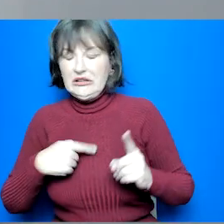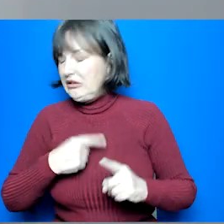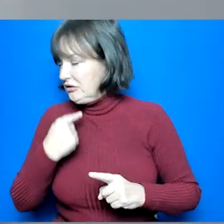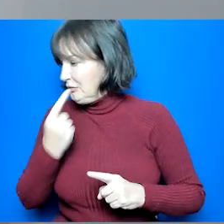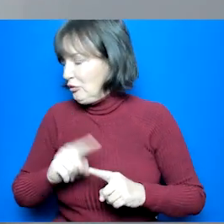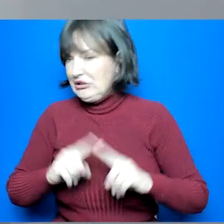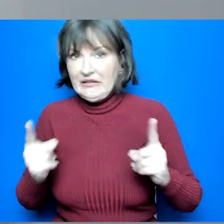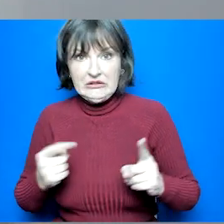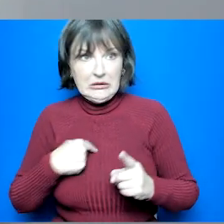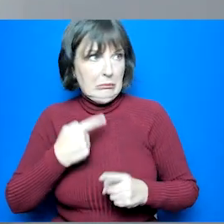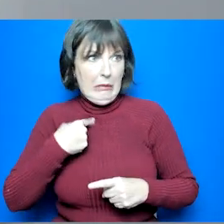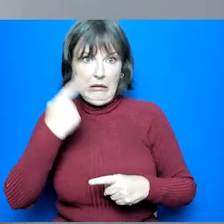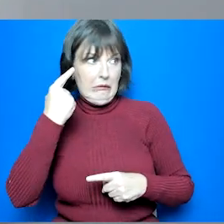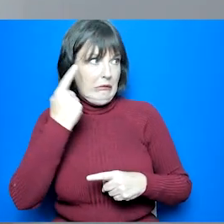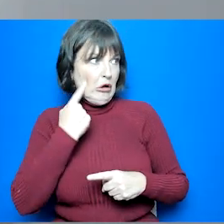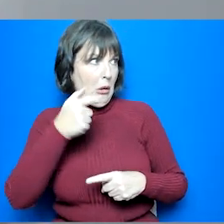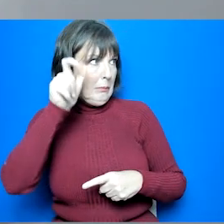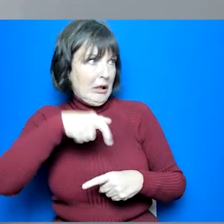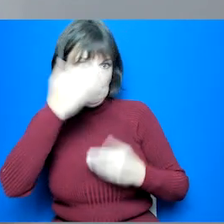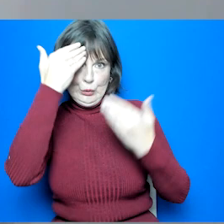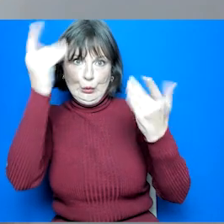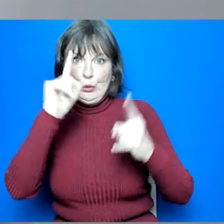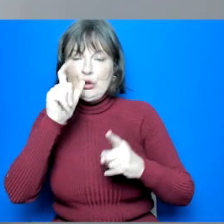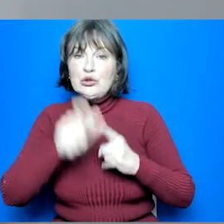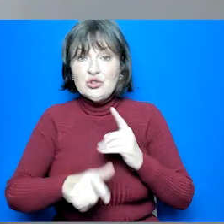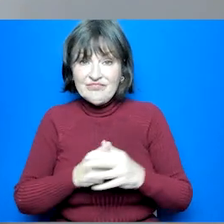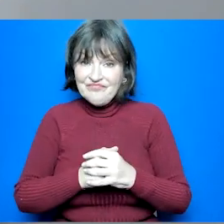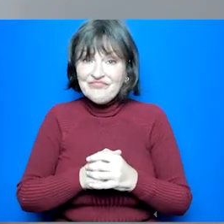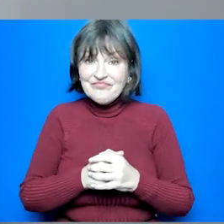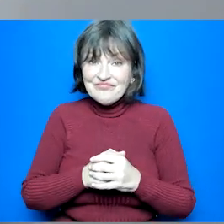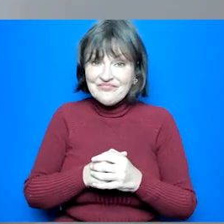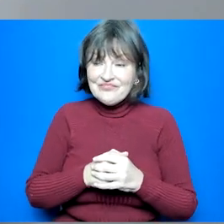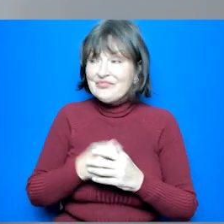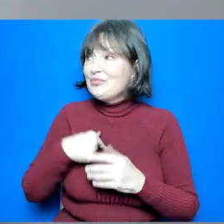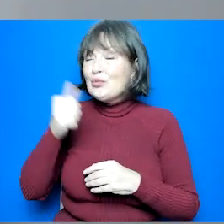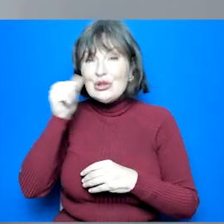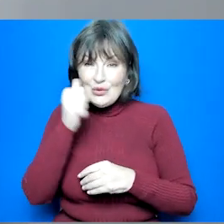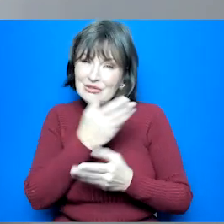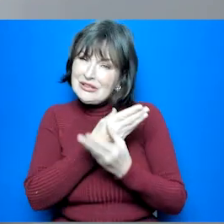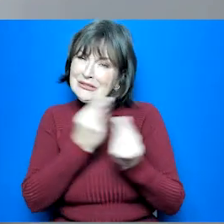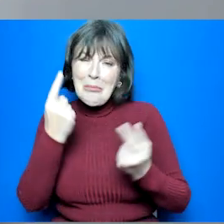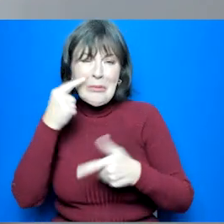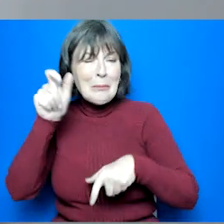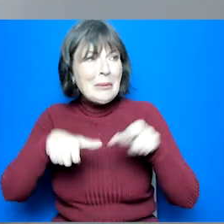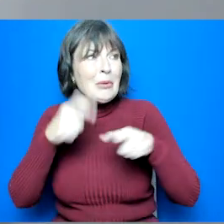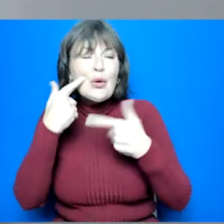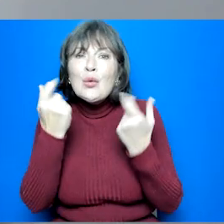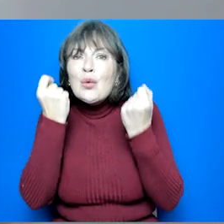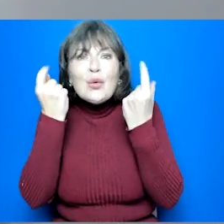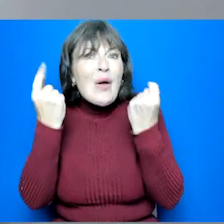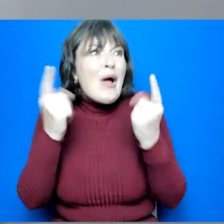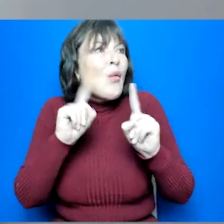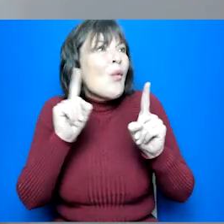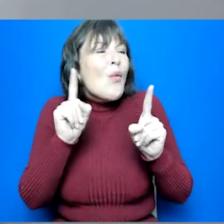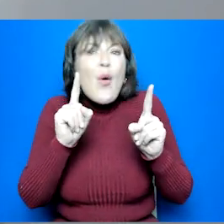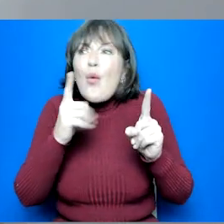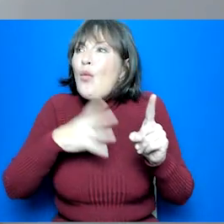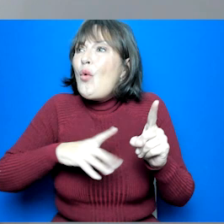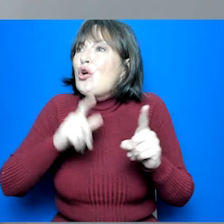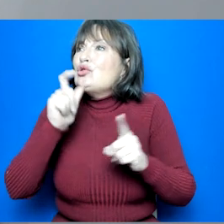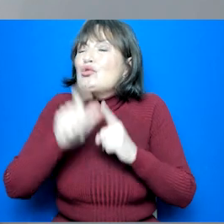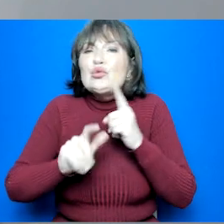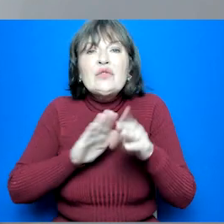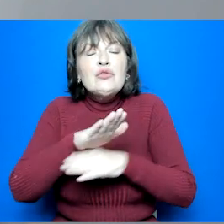A lot of young people as we've been saying throughout this webinar tonight don't have this idea at the moment of what career they would like to do and that's totally okay